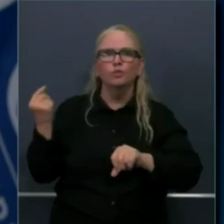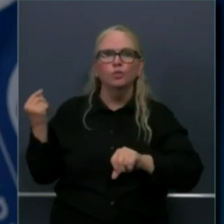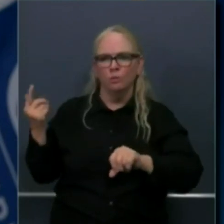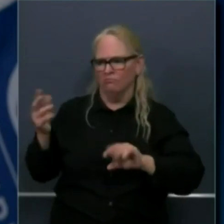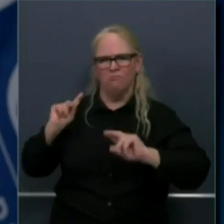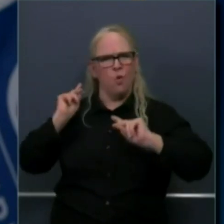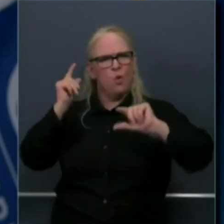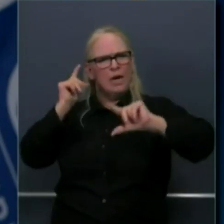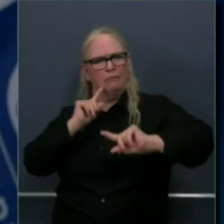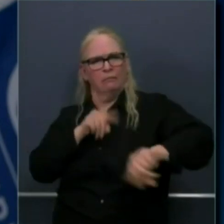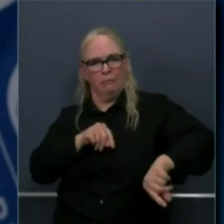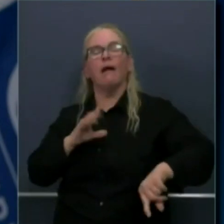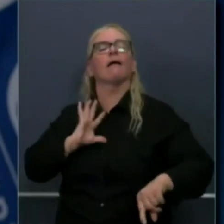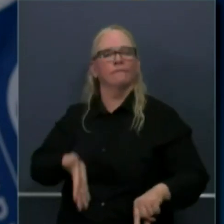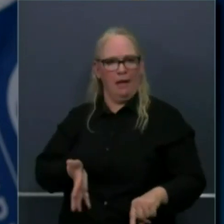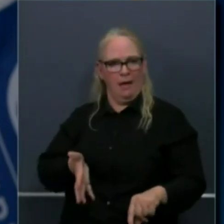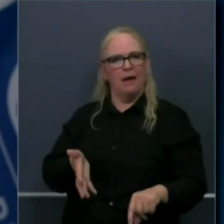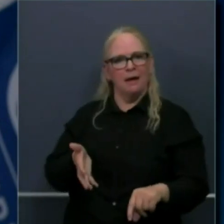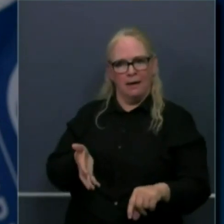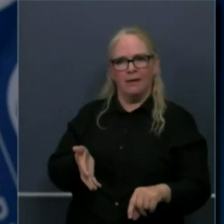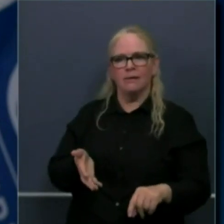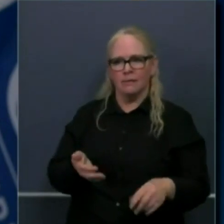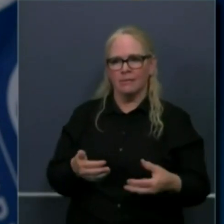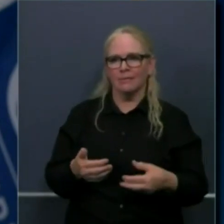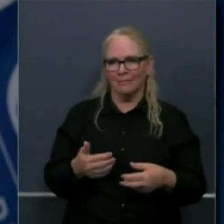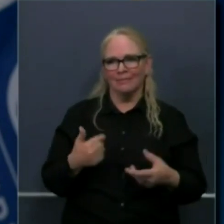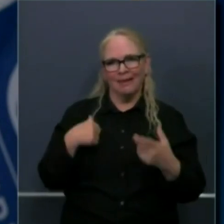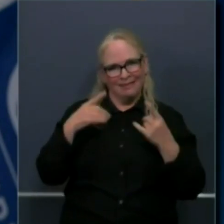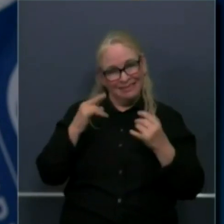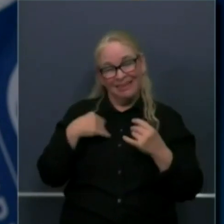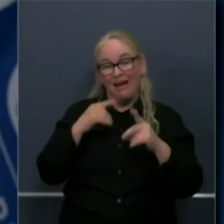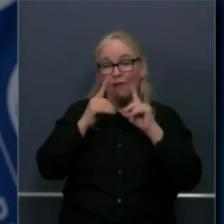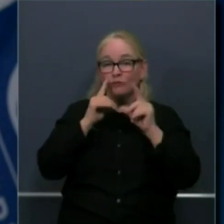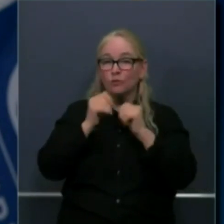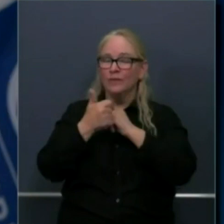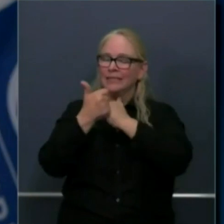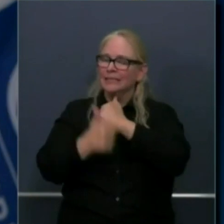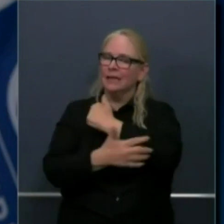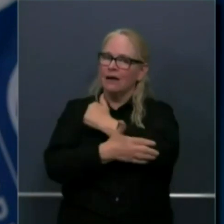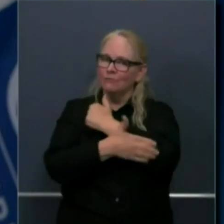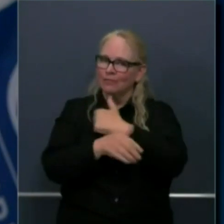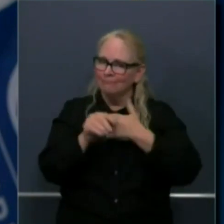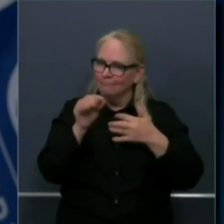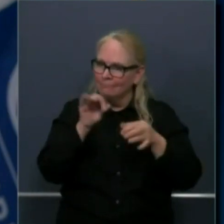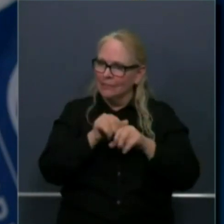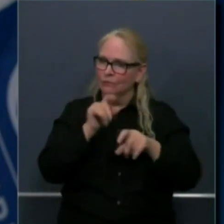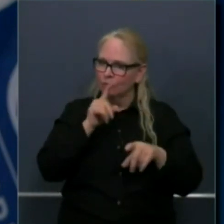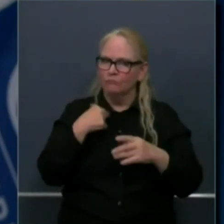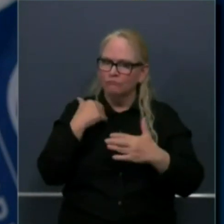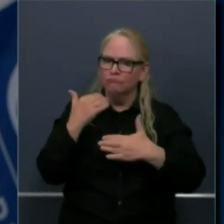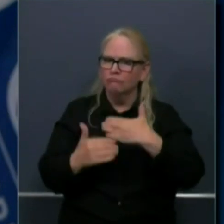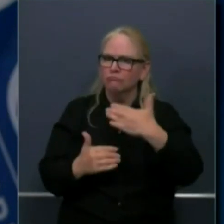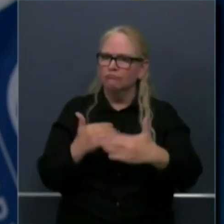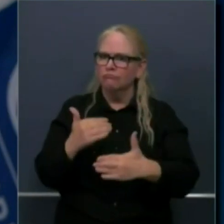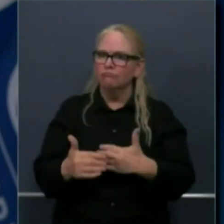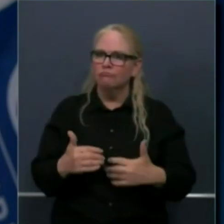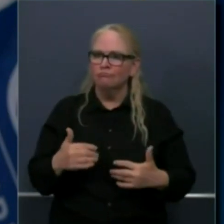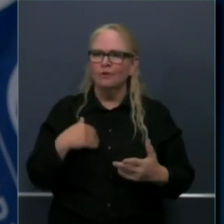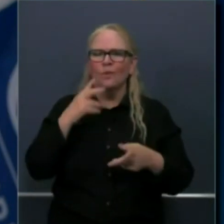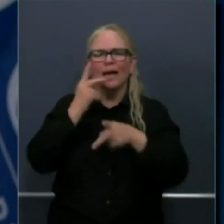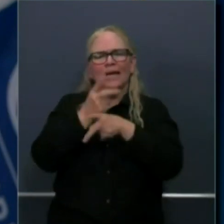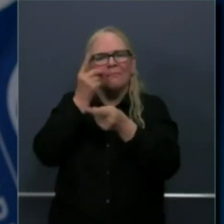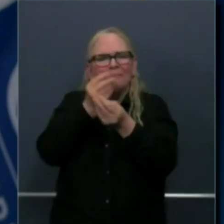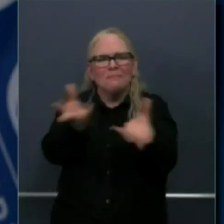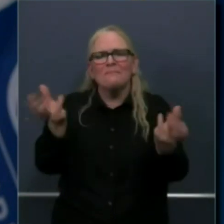conversations with counties. And as we move forward, we'll be sharing with you more approaches that will make sense for our state at large so that we can move